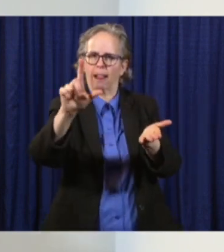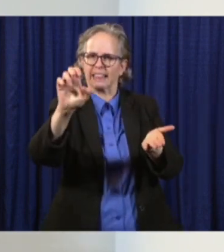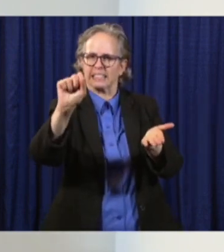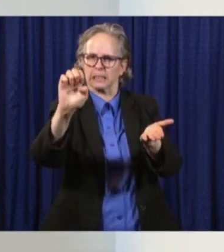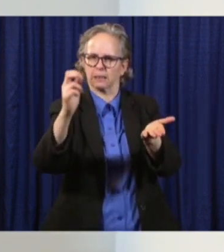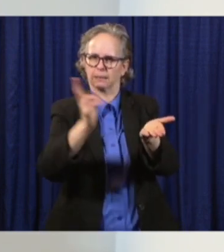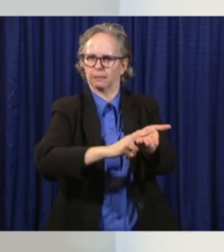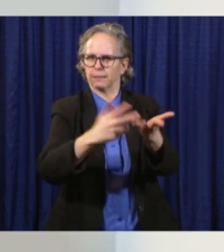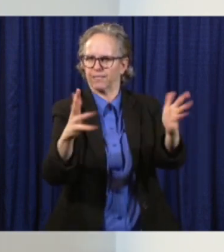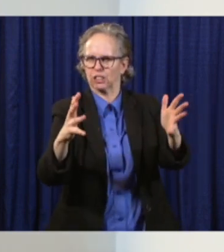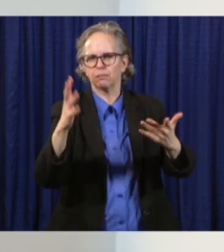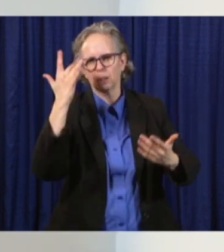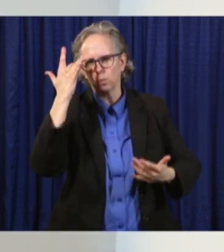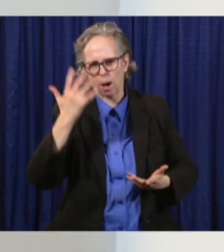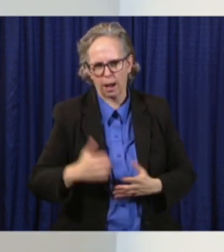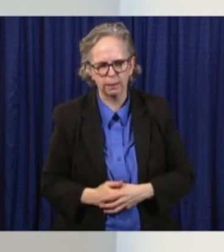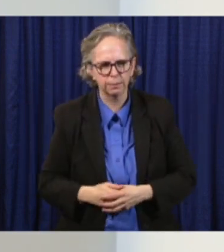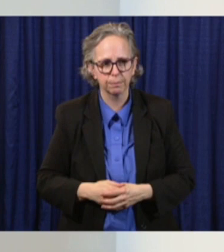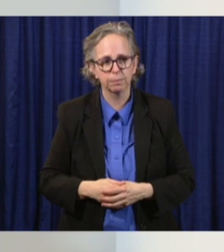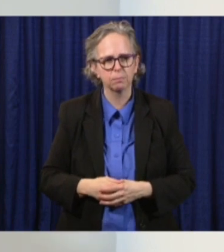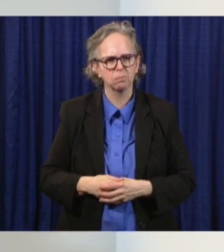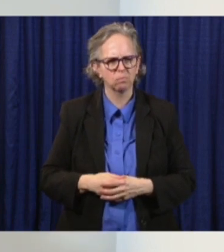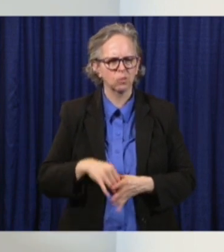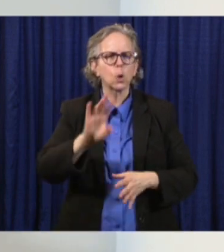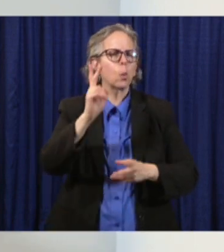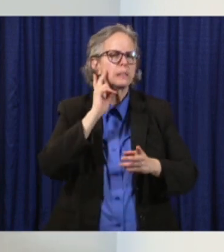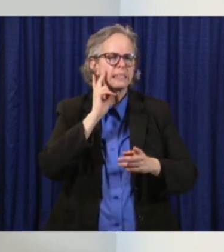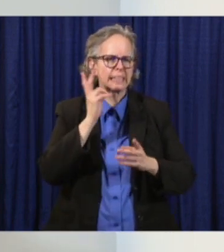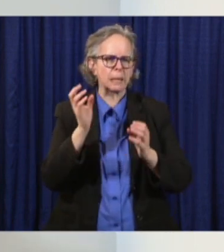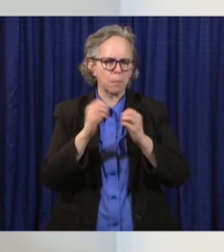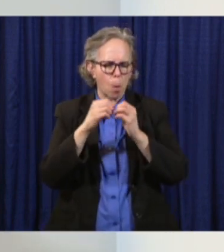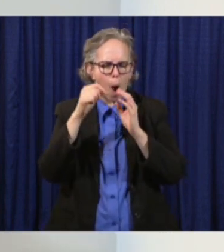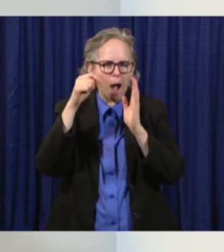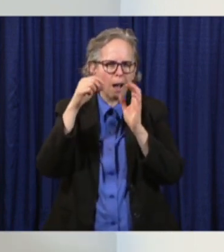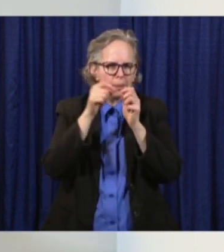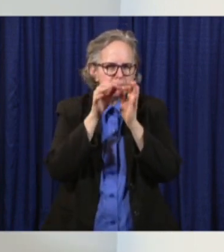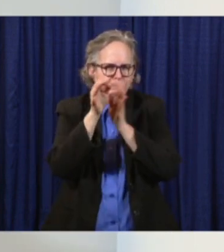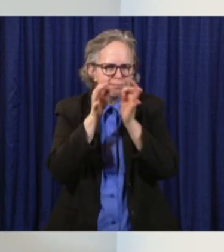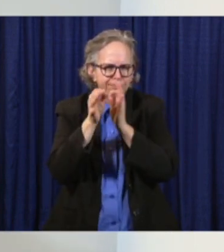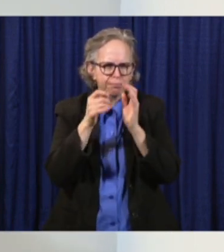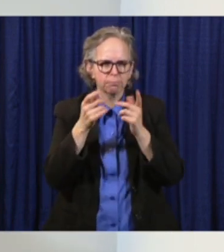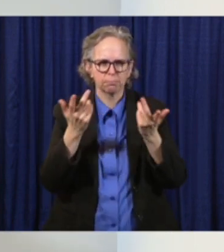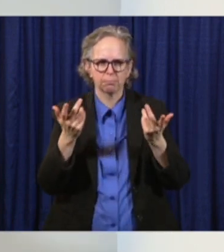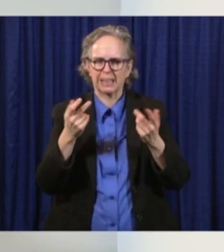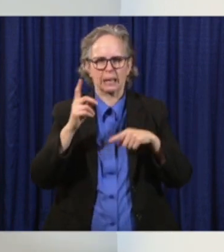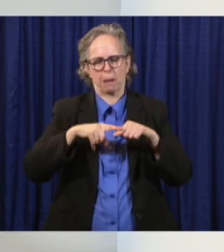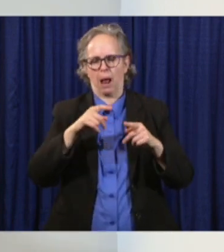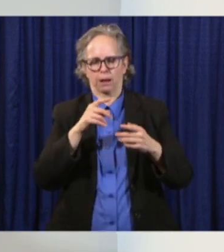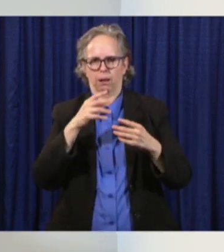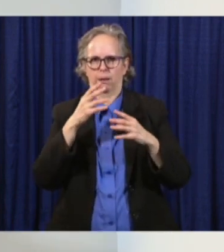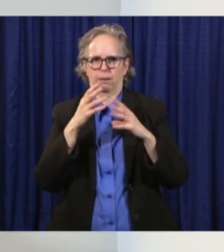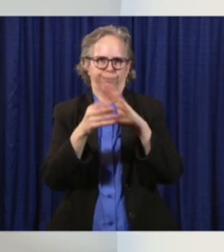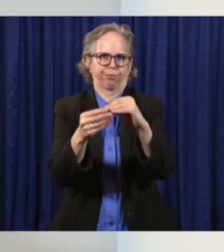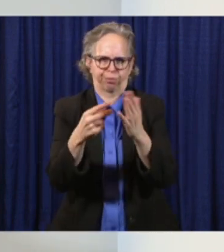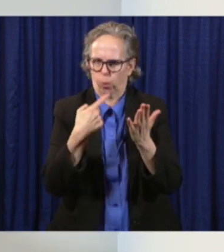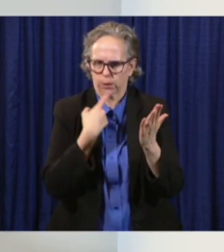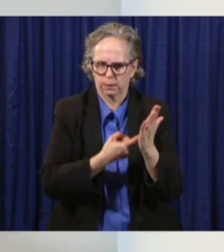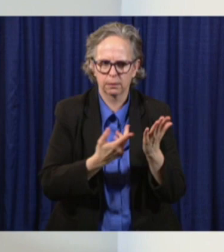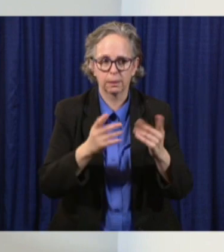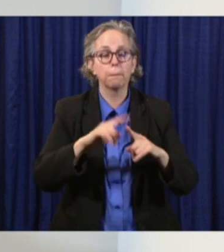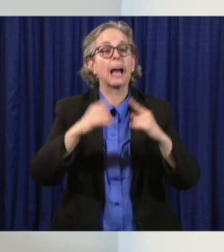from a lot of legislators and other things. So you'll see that in that provision of the order. I don't need to read it all to you. But there are some aspects of